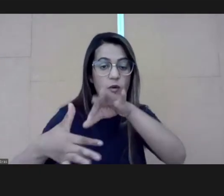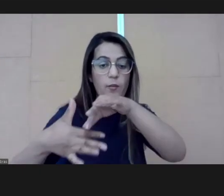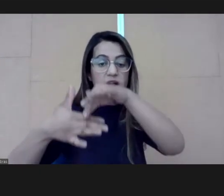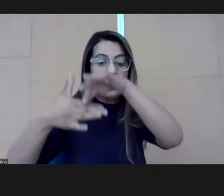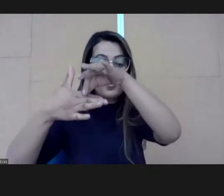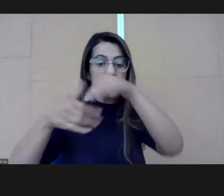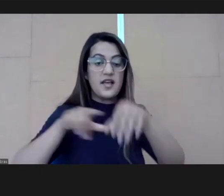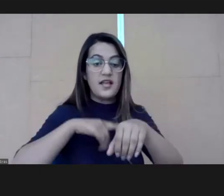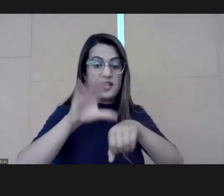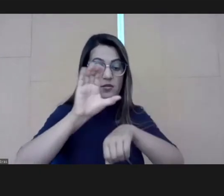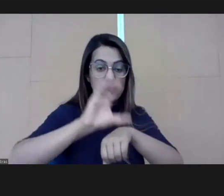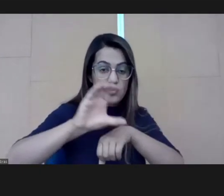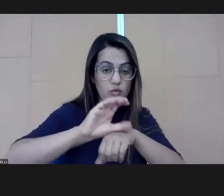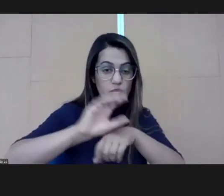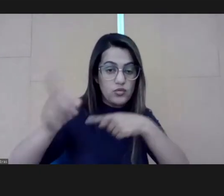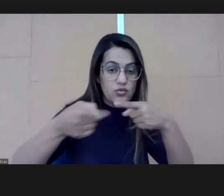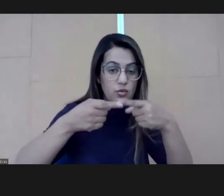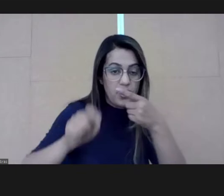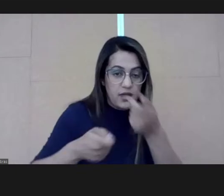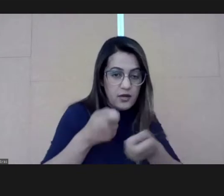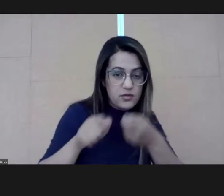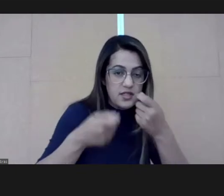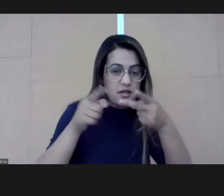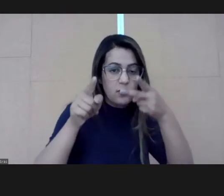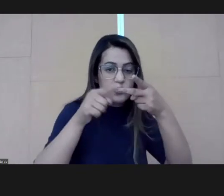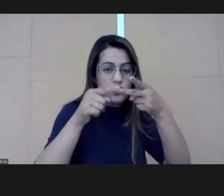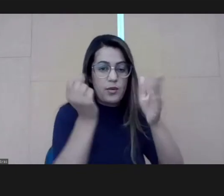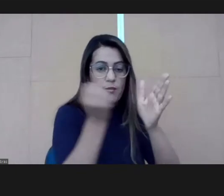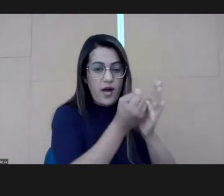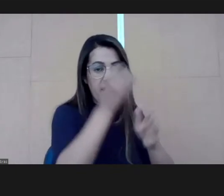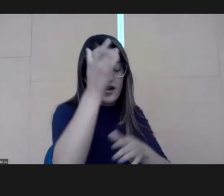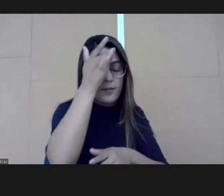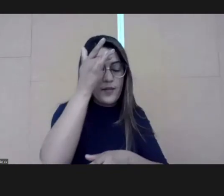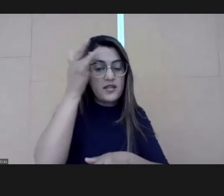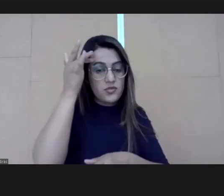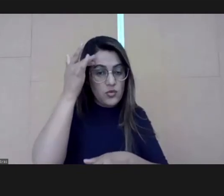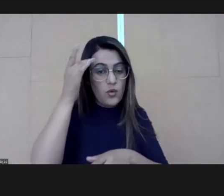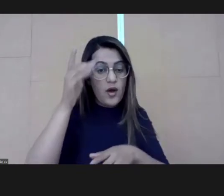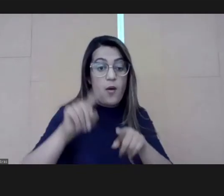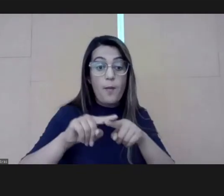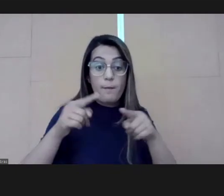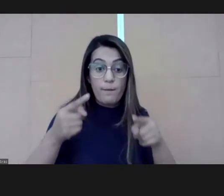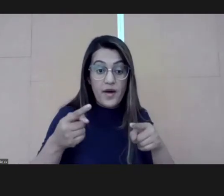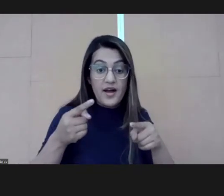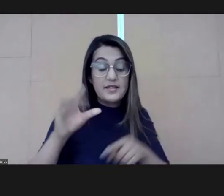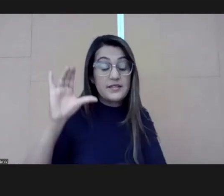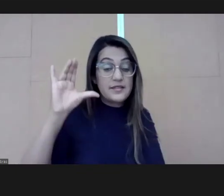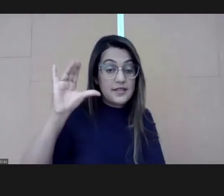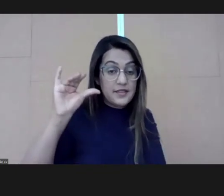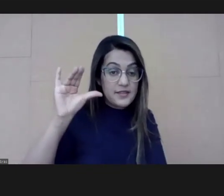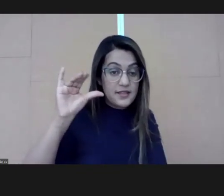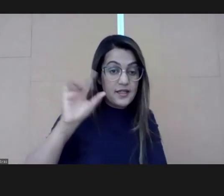We have several courses for negotiation, personal branding. But, in essence,